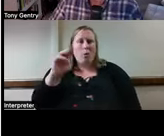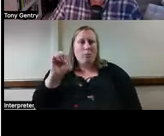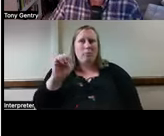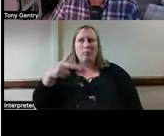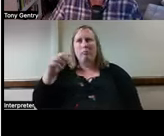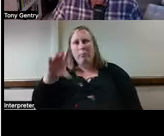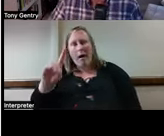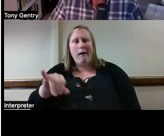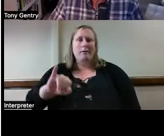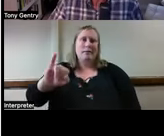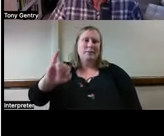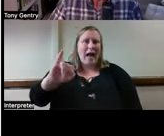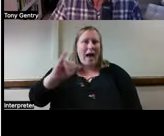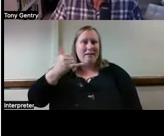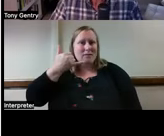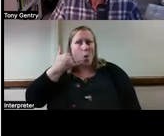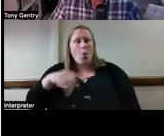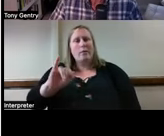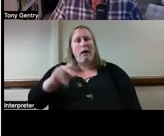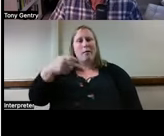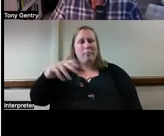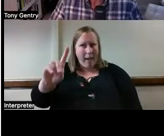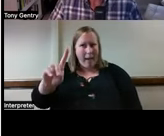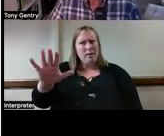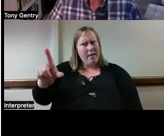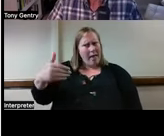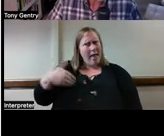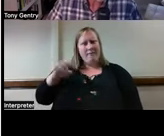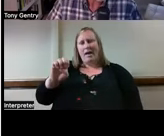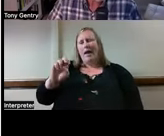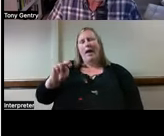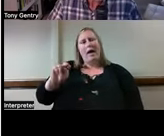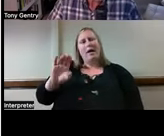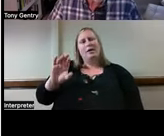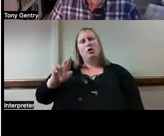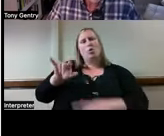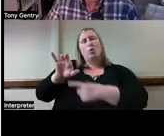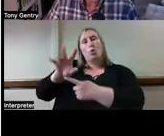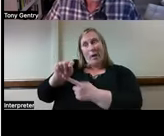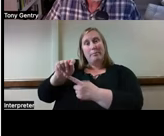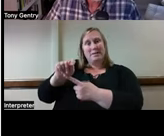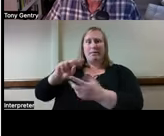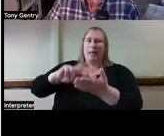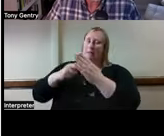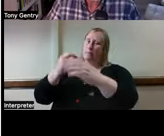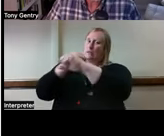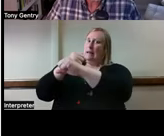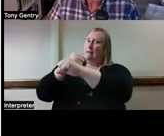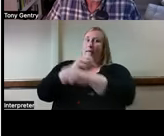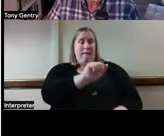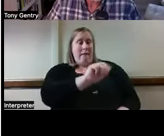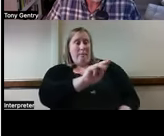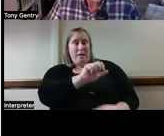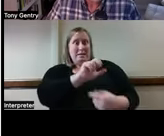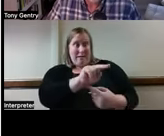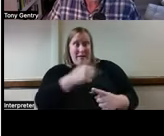iPhone, iPads and all that, they claim to offer that kind of encryption, whereas Amazon devices do not. But the